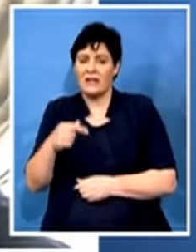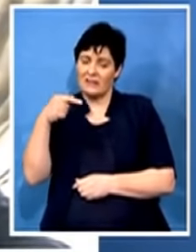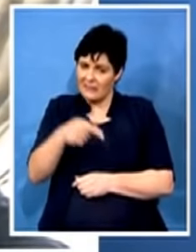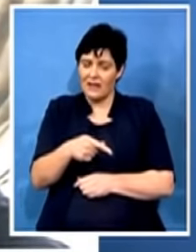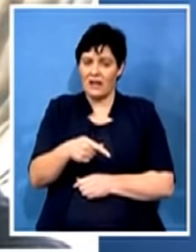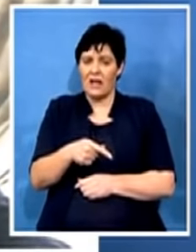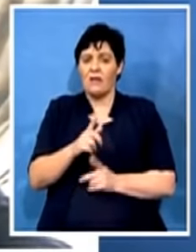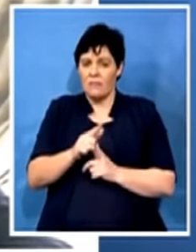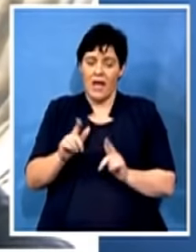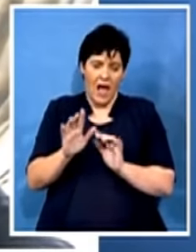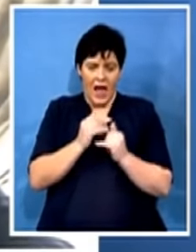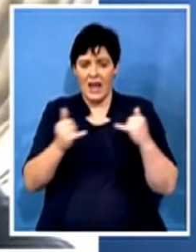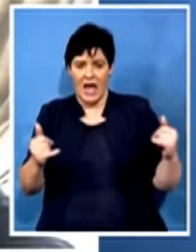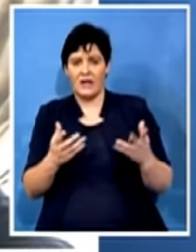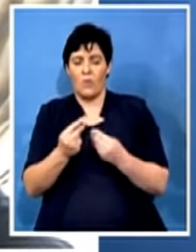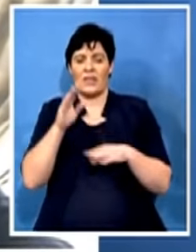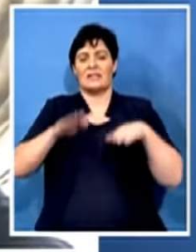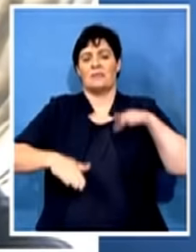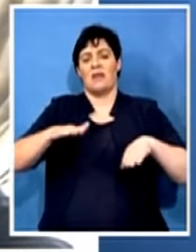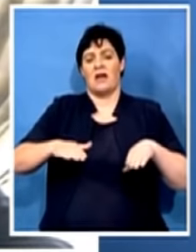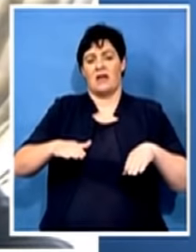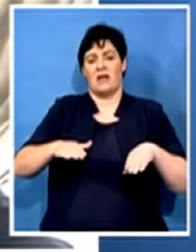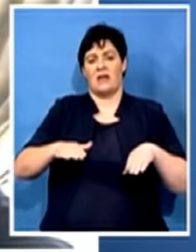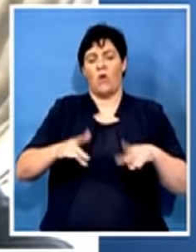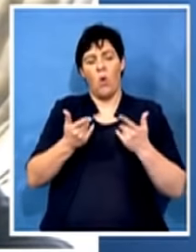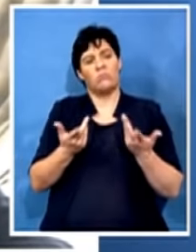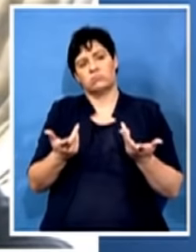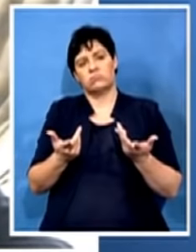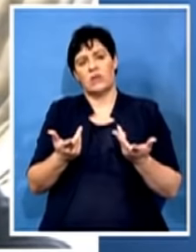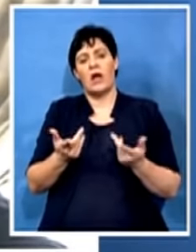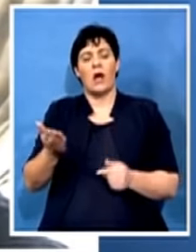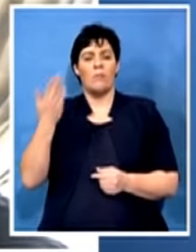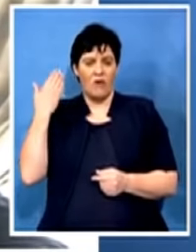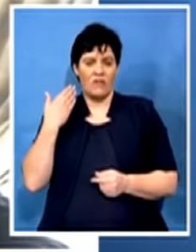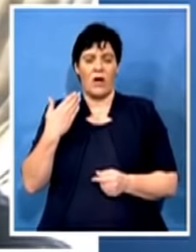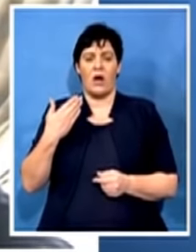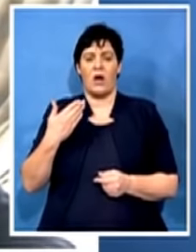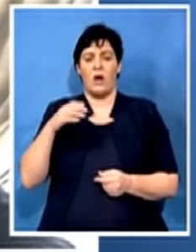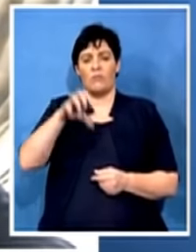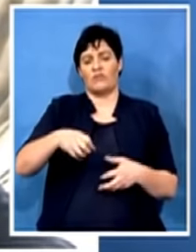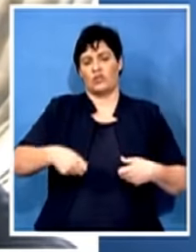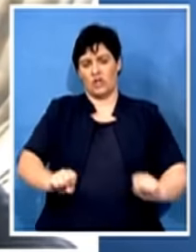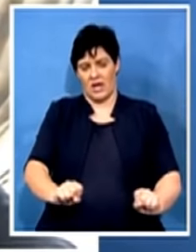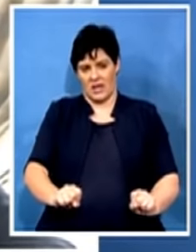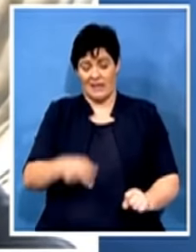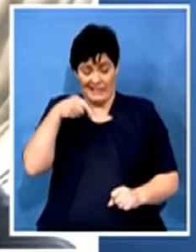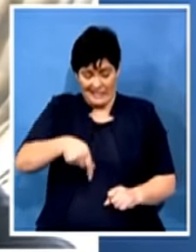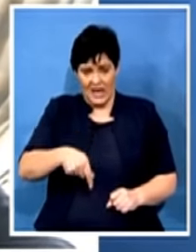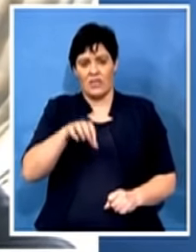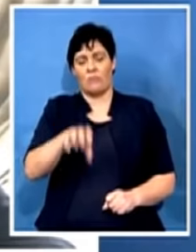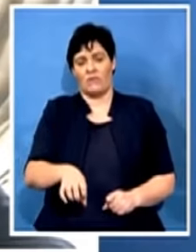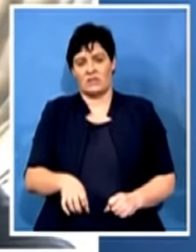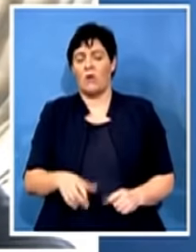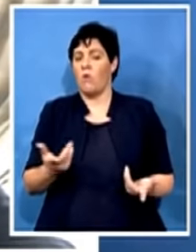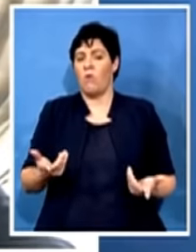figure with a former provincial chairperson of the ANC here in the province, or they've essentially put themselves